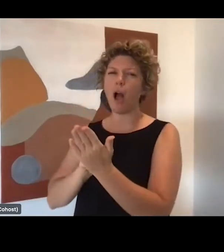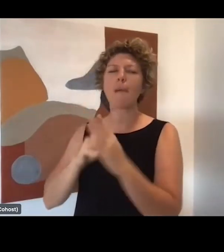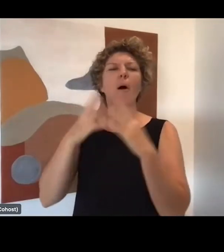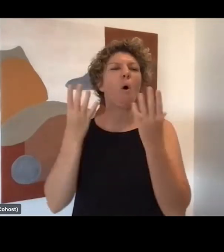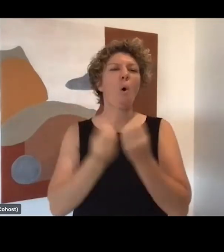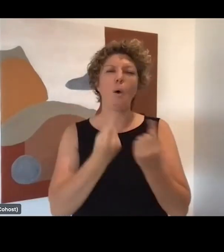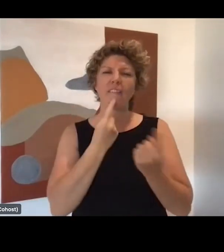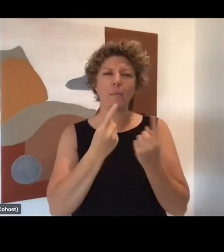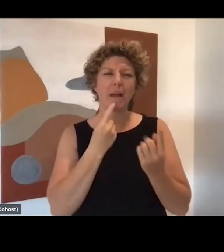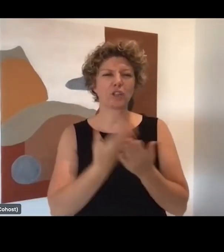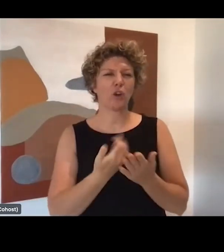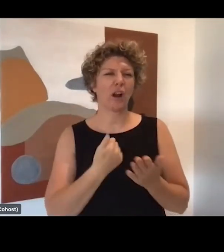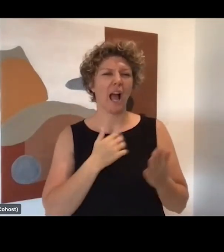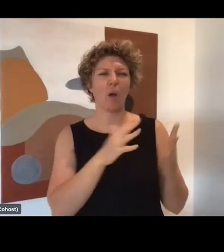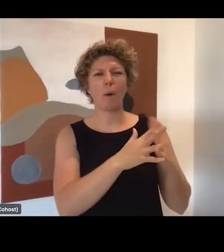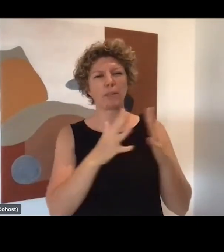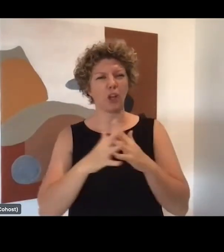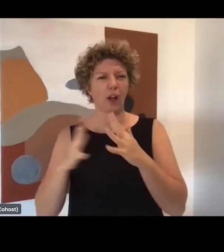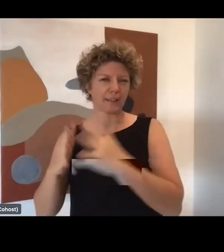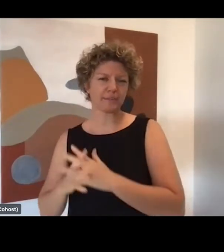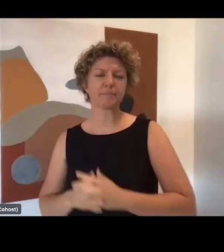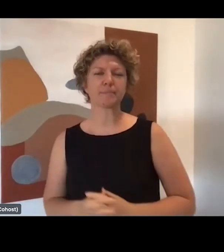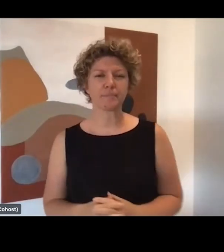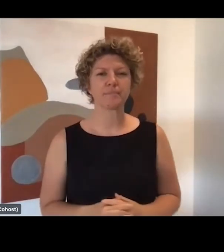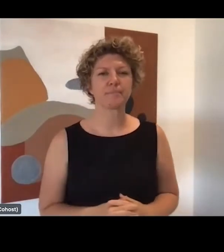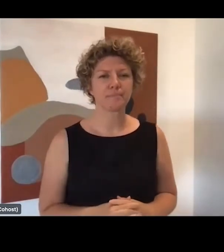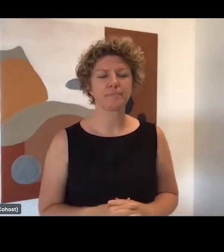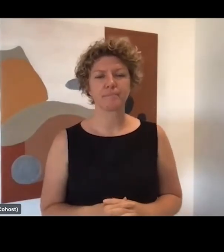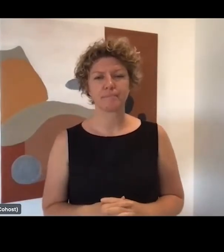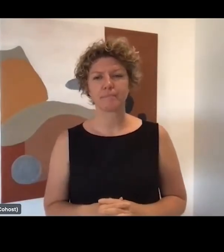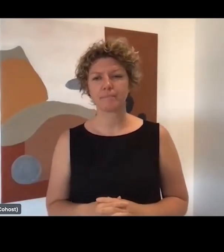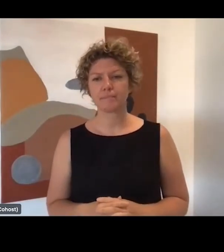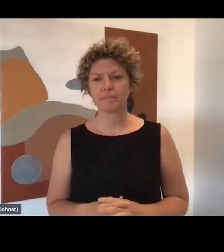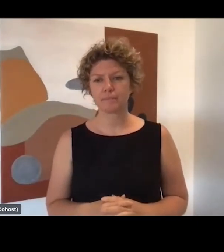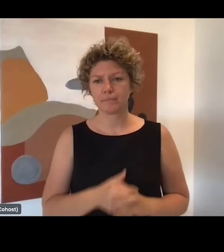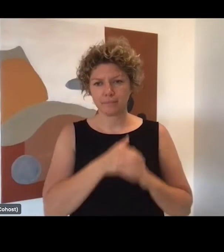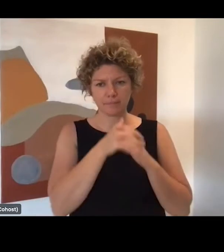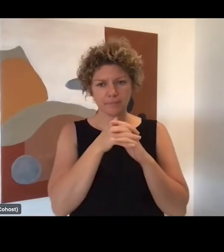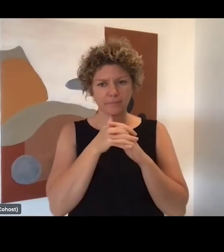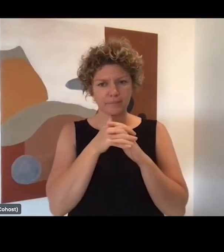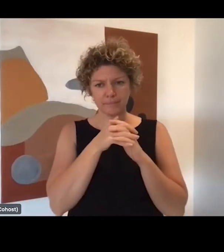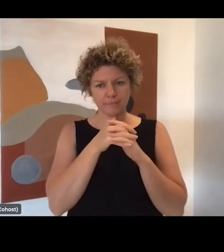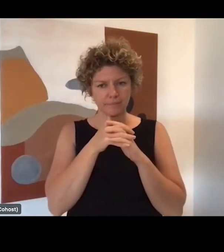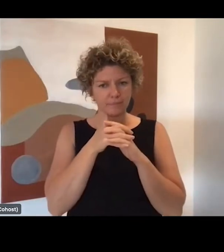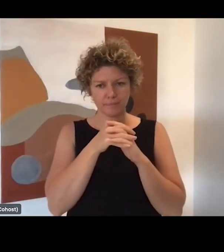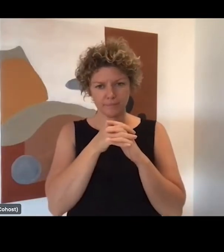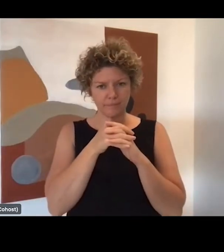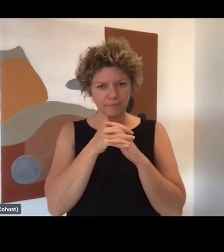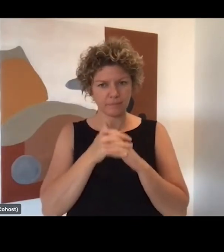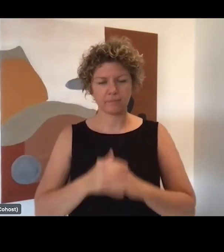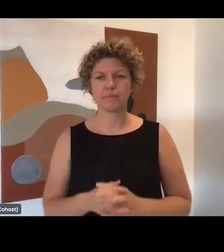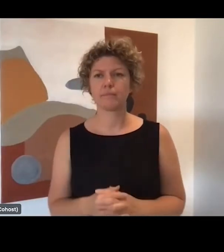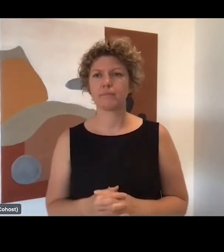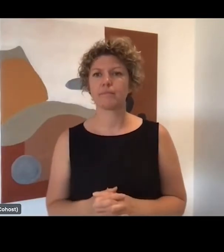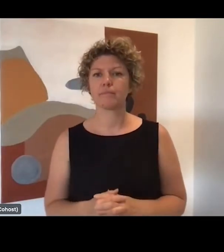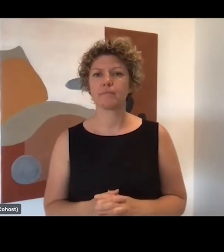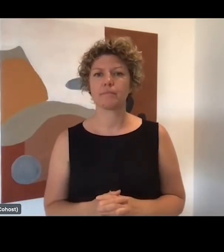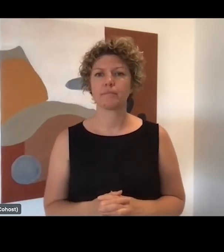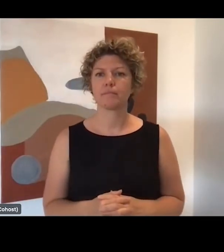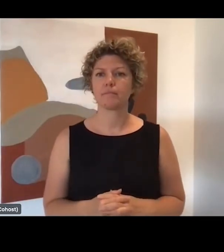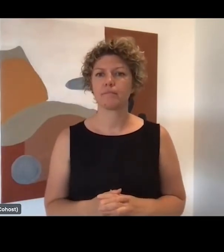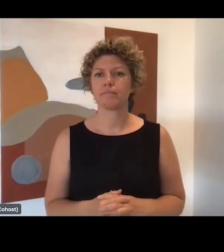Department's website. I'm just looking at other questions. I think I've done those.